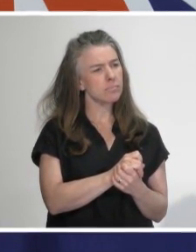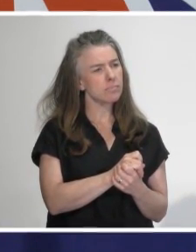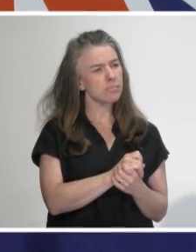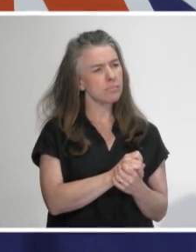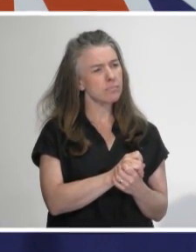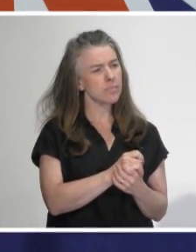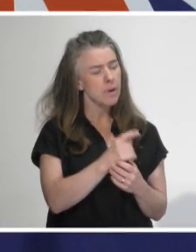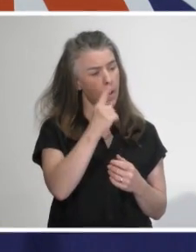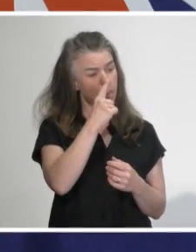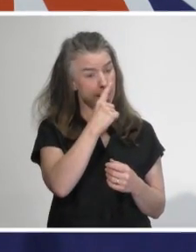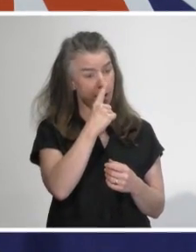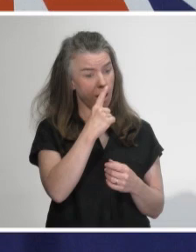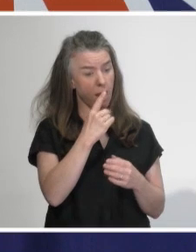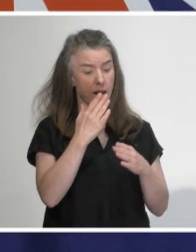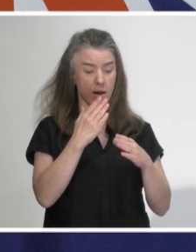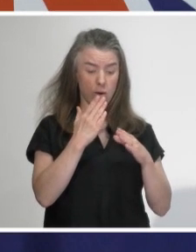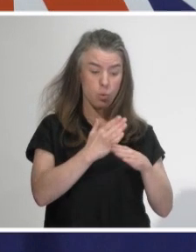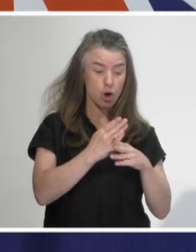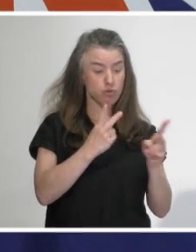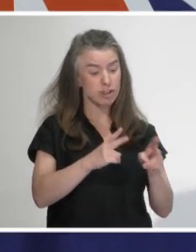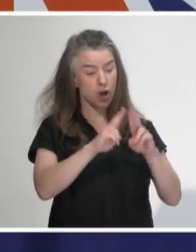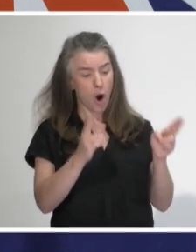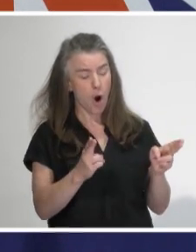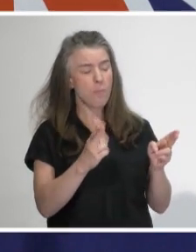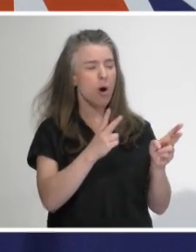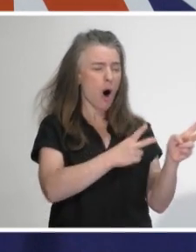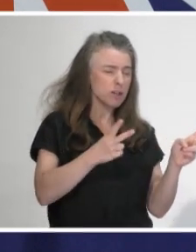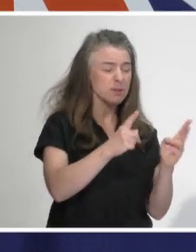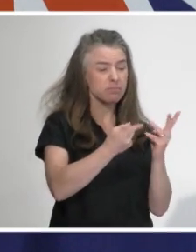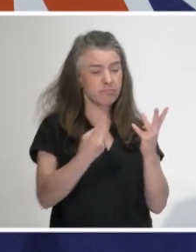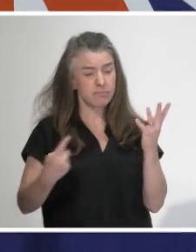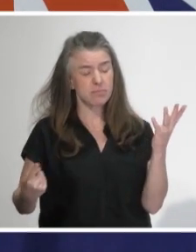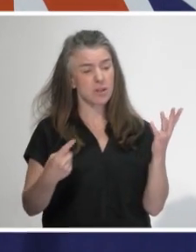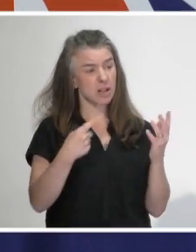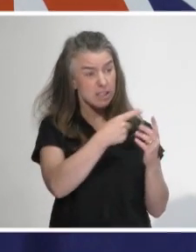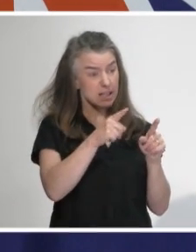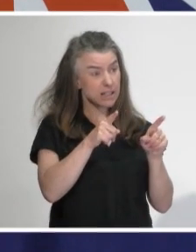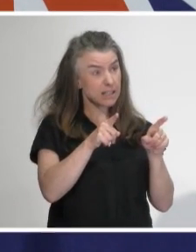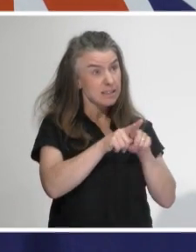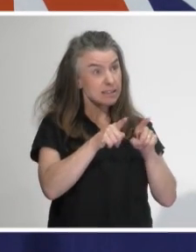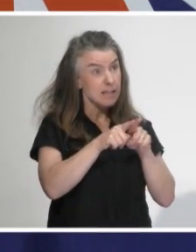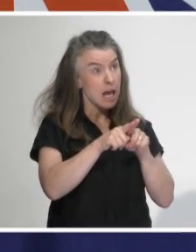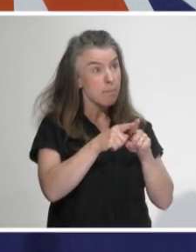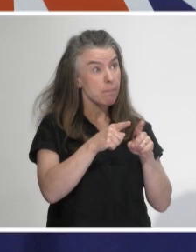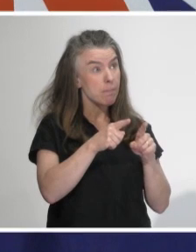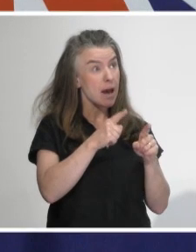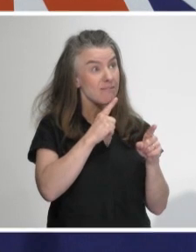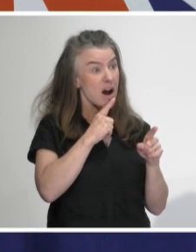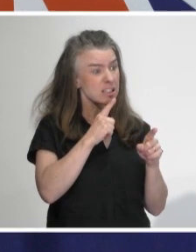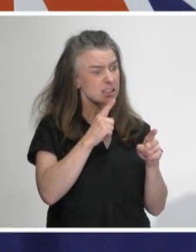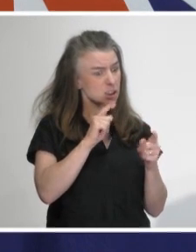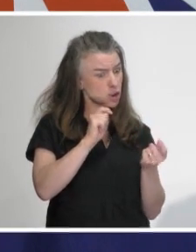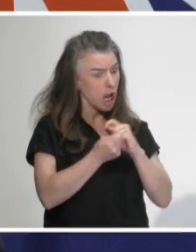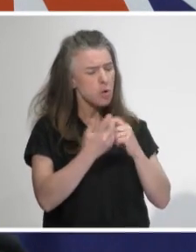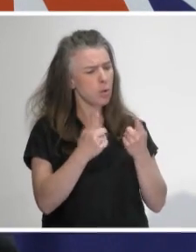workers about PPE recently? No, we updated the general advice to age residential care just yesterday, just to update that